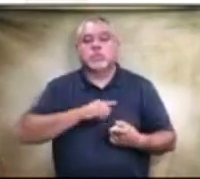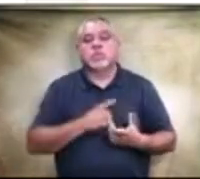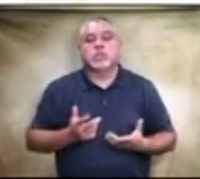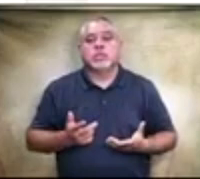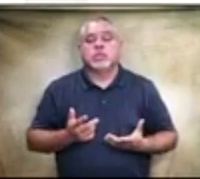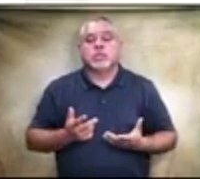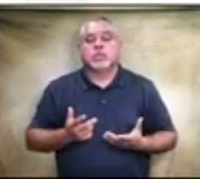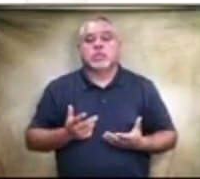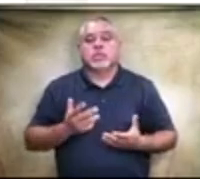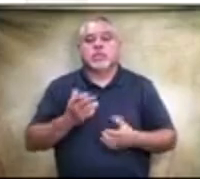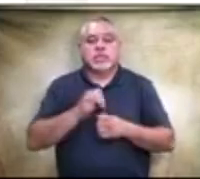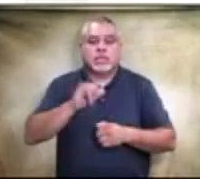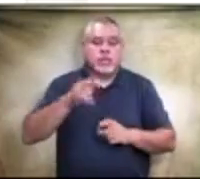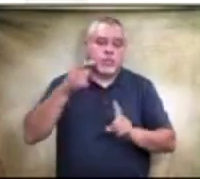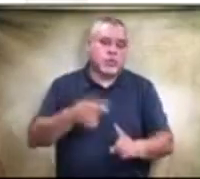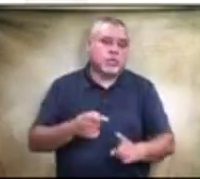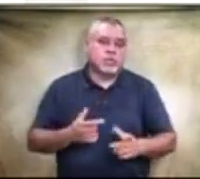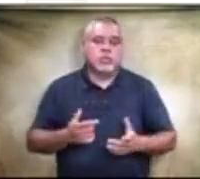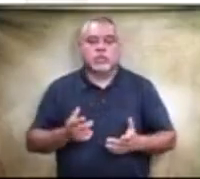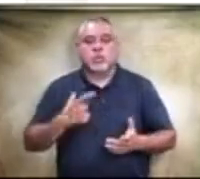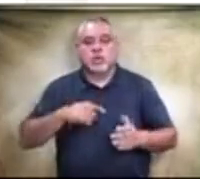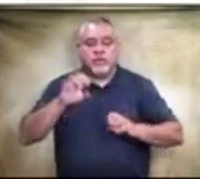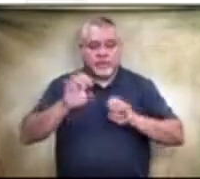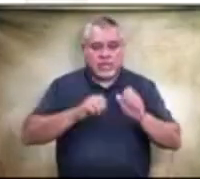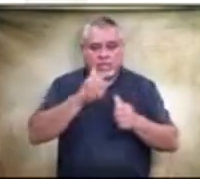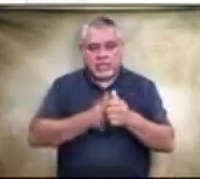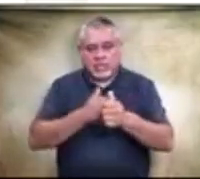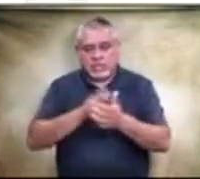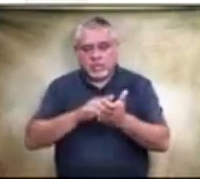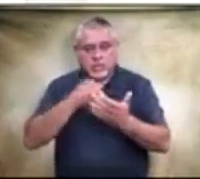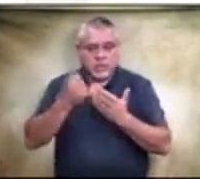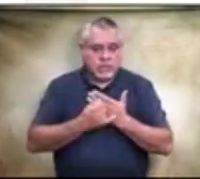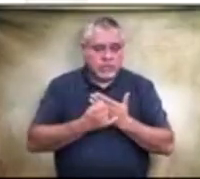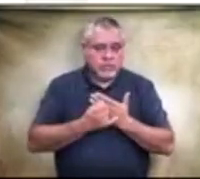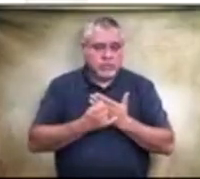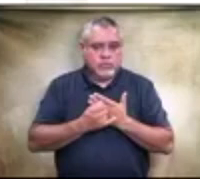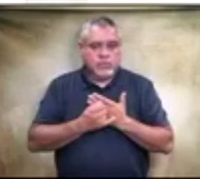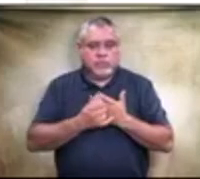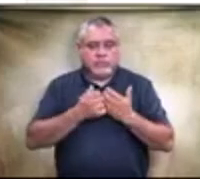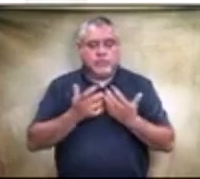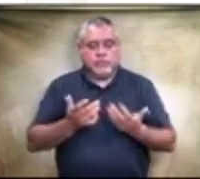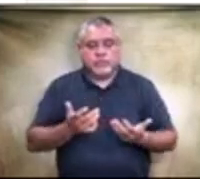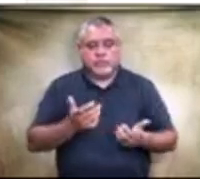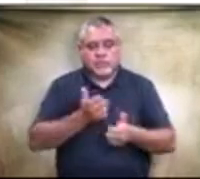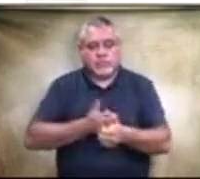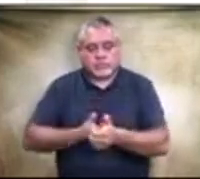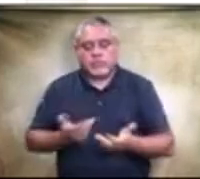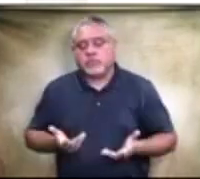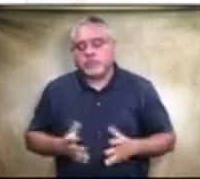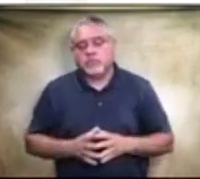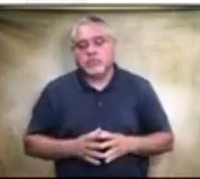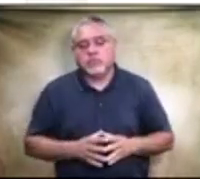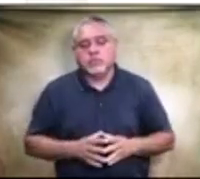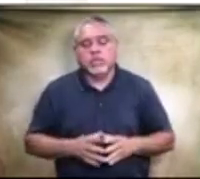get to that point um we're evaluating each project uh one at a time and looking at those